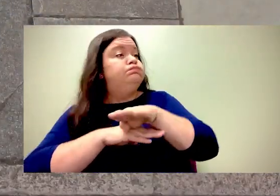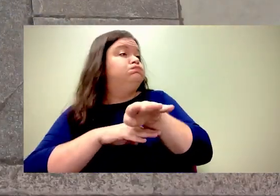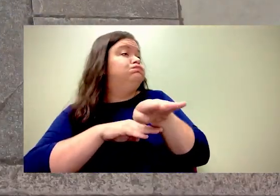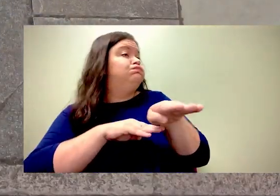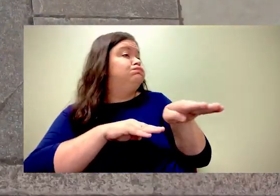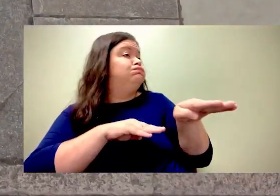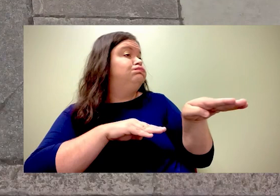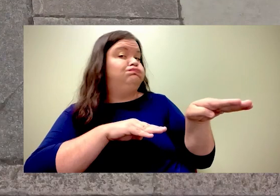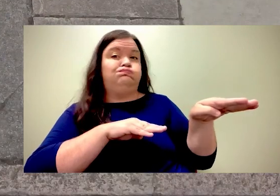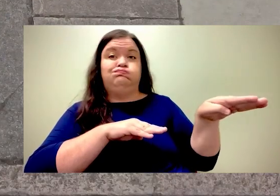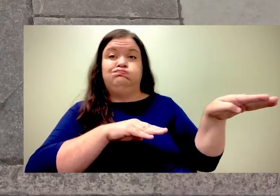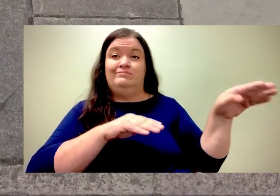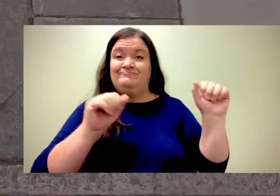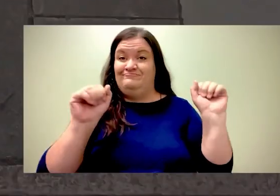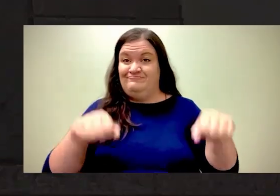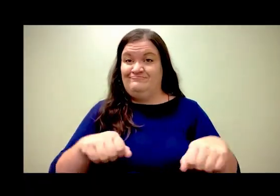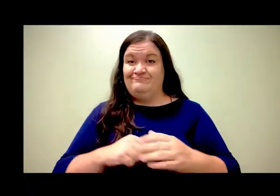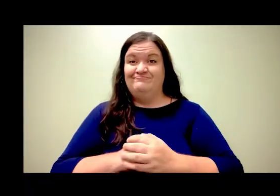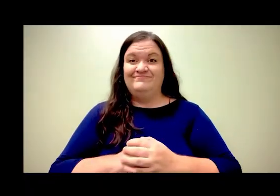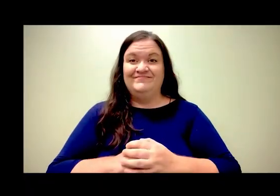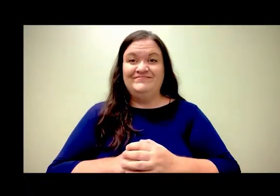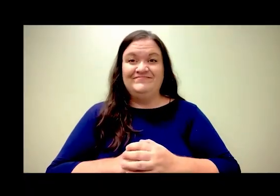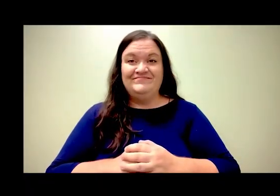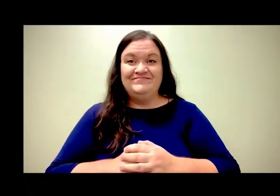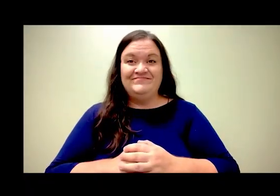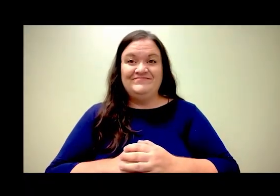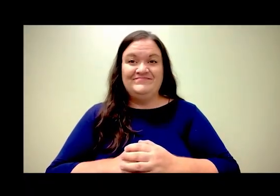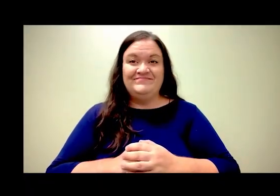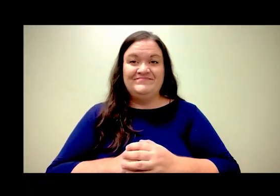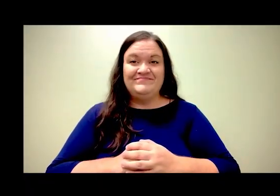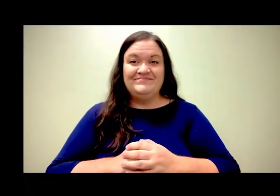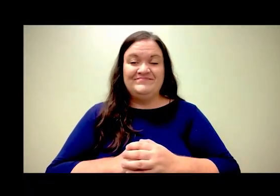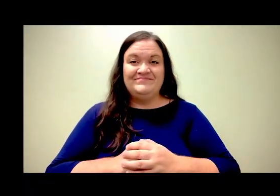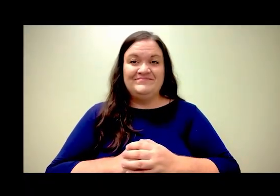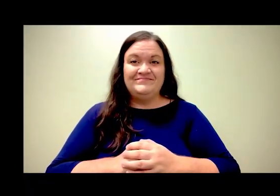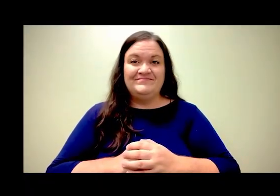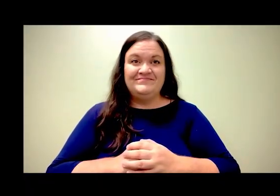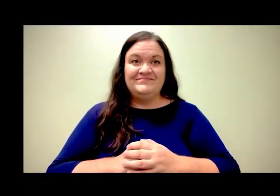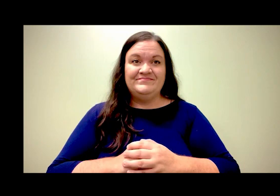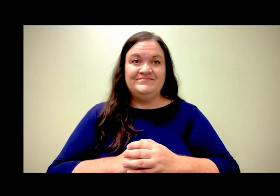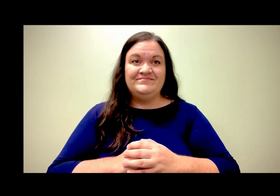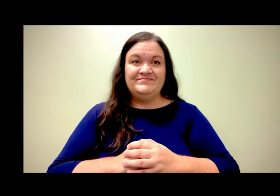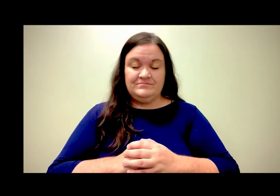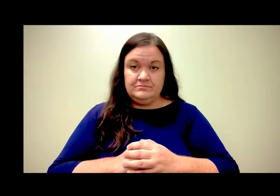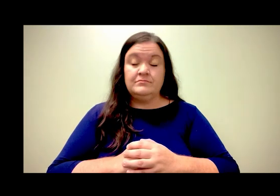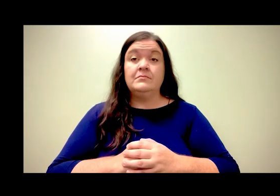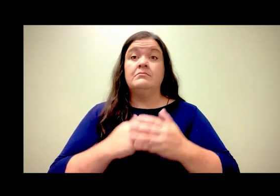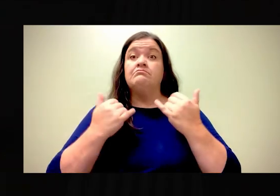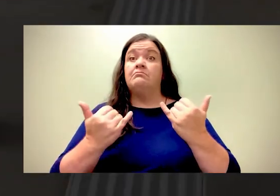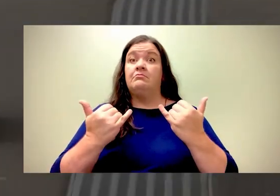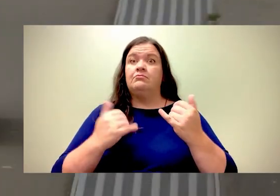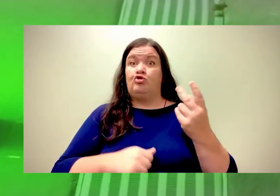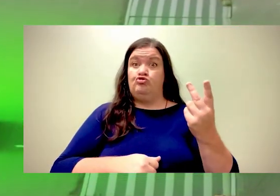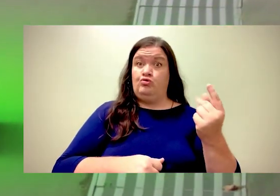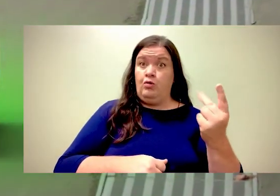robot rotates to its left on its axis and moves along the pavement. The scene fades to black. Caption. Dogs and pedestrians. A